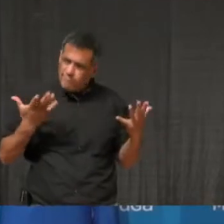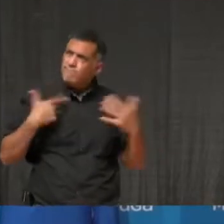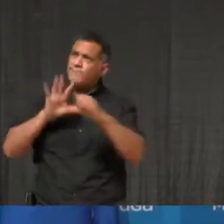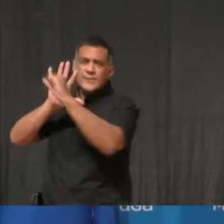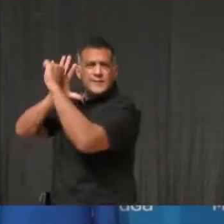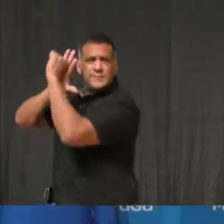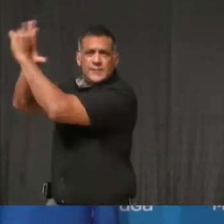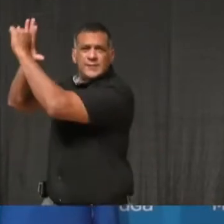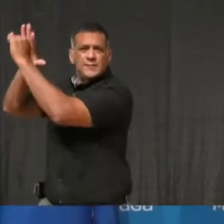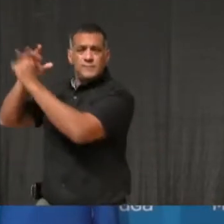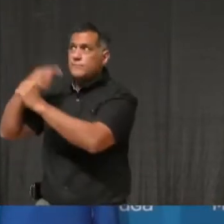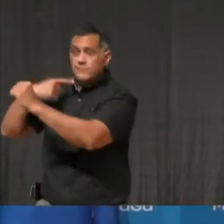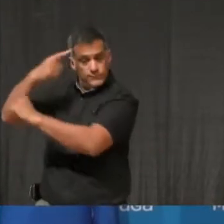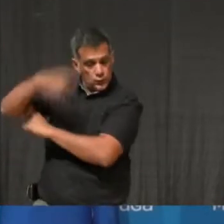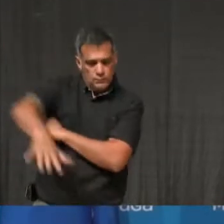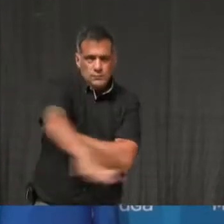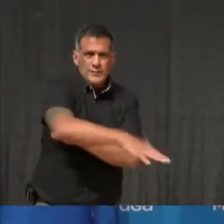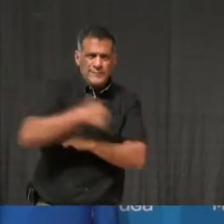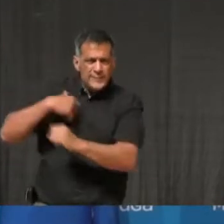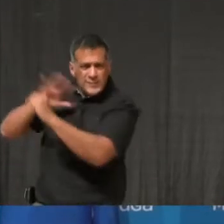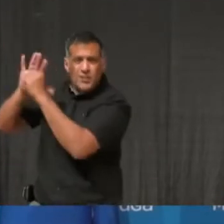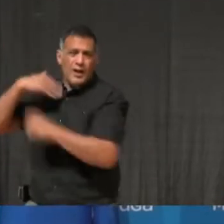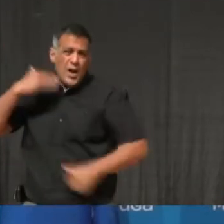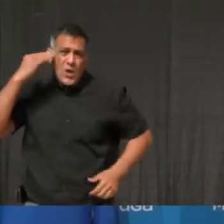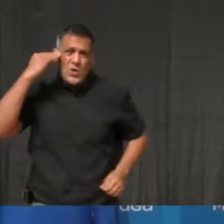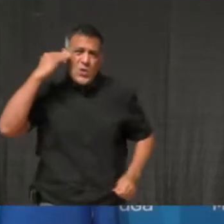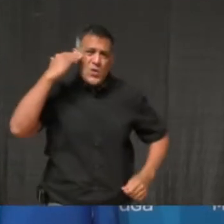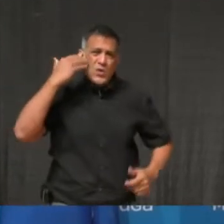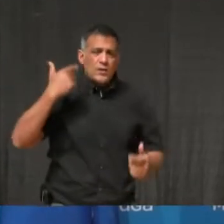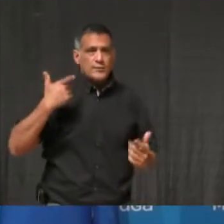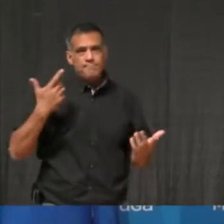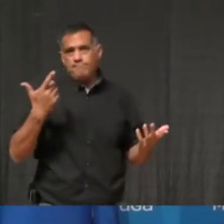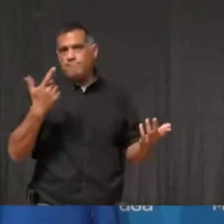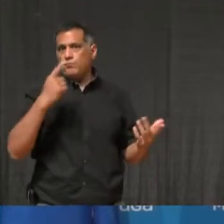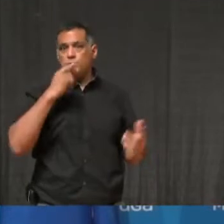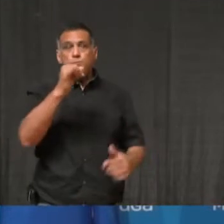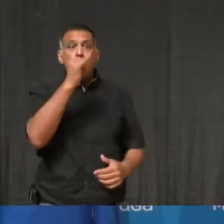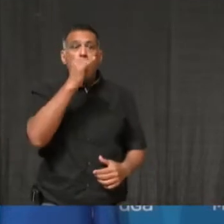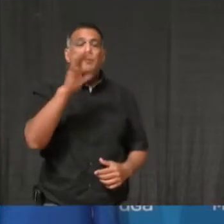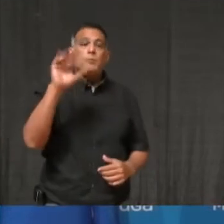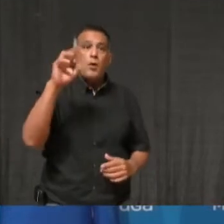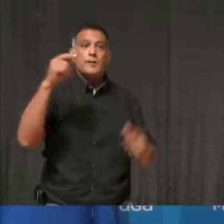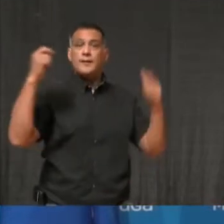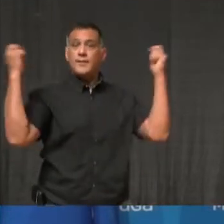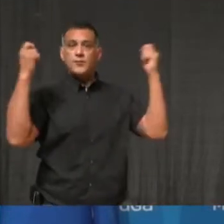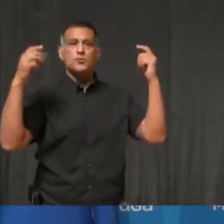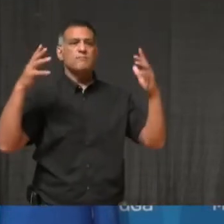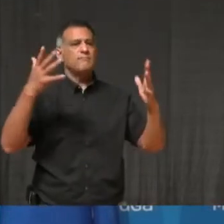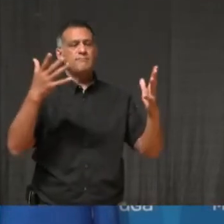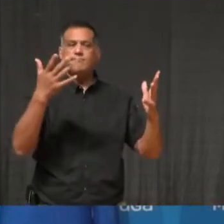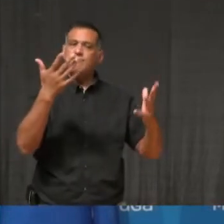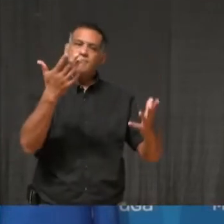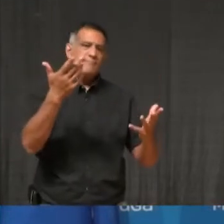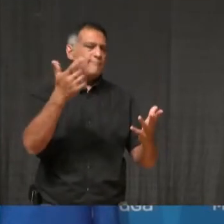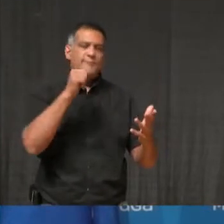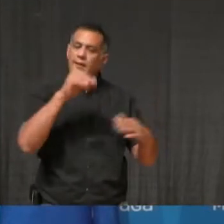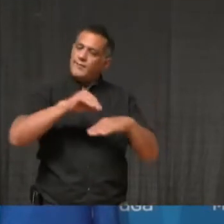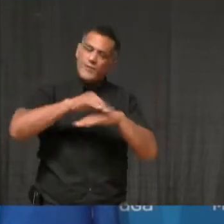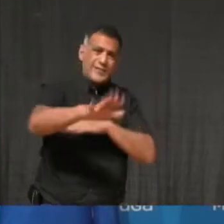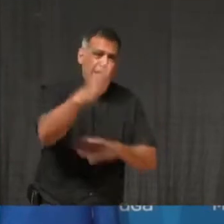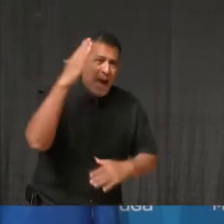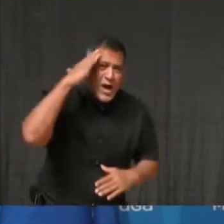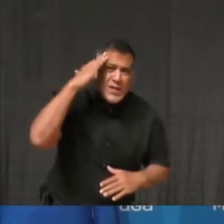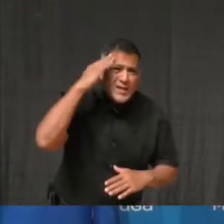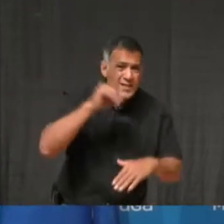understand that while restaurants, bars and gyms are not the source of spread here in Mississauga, our provincial